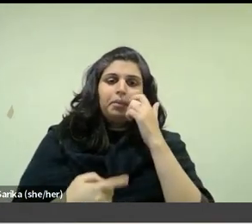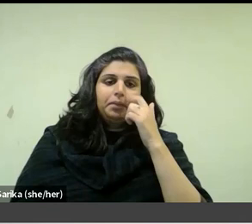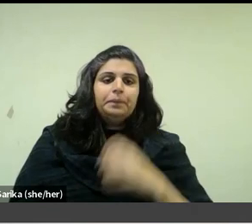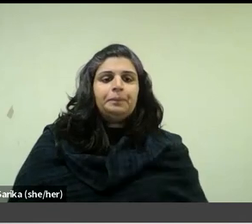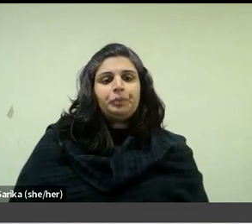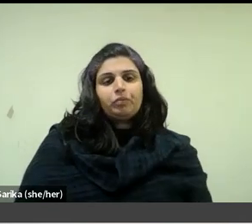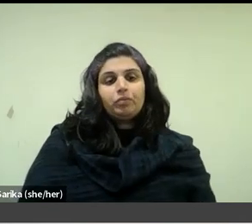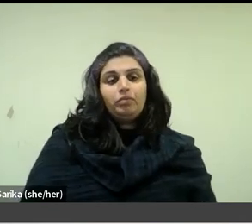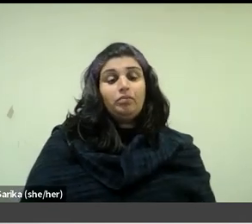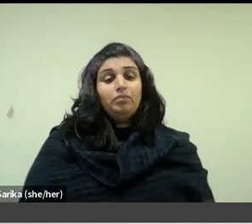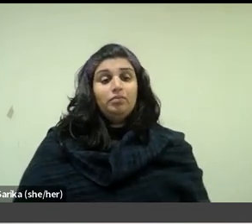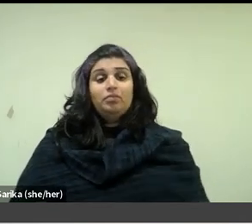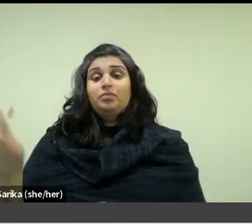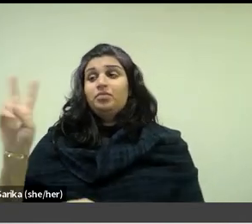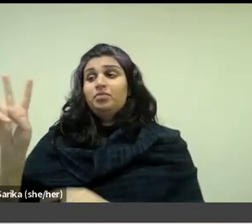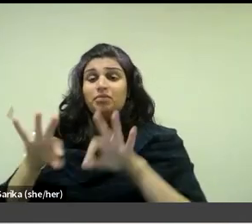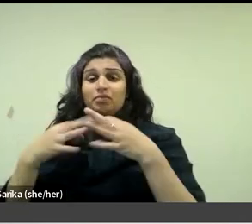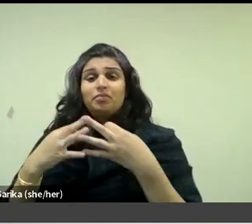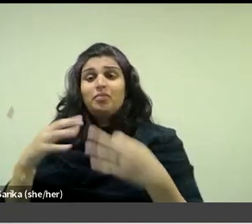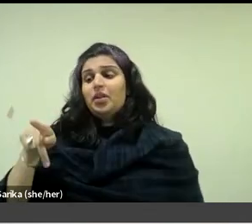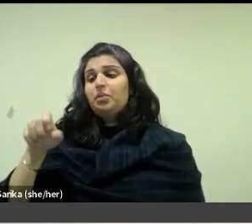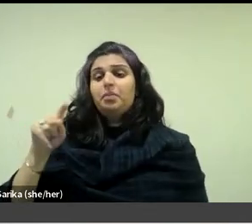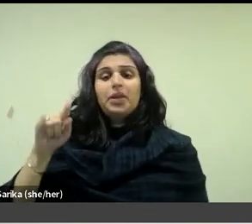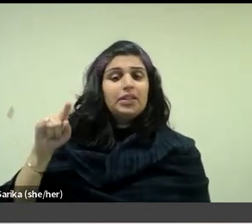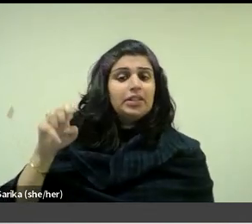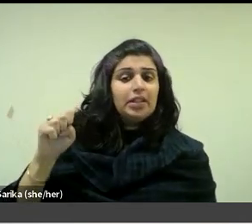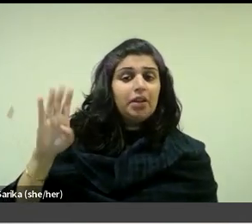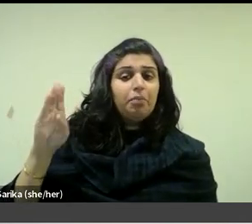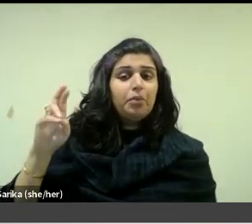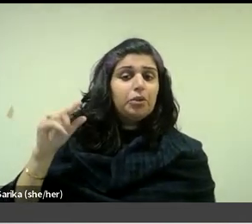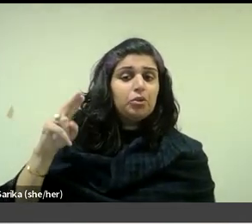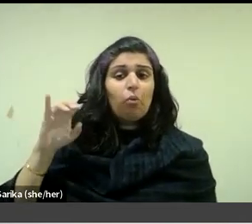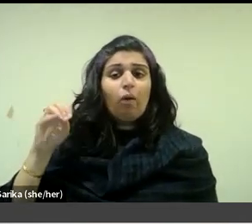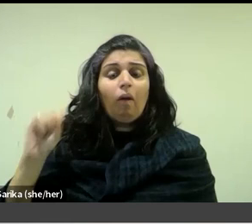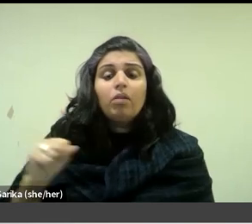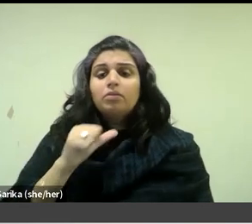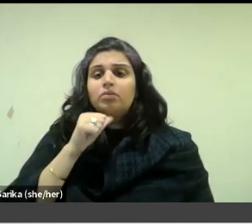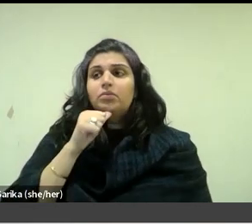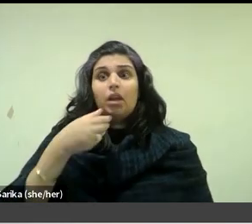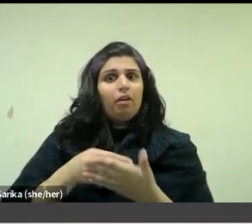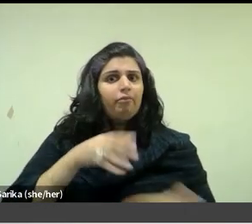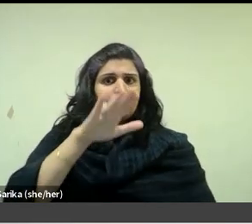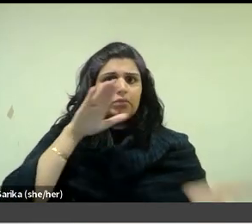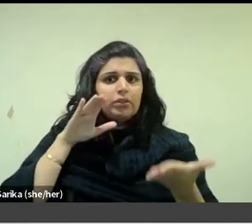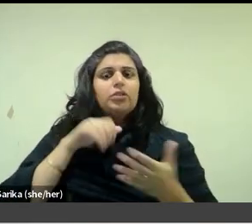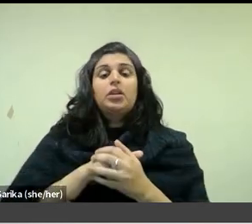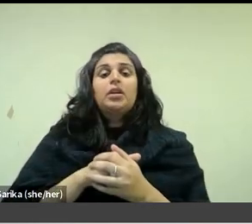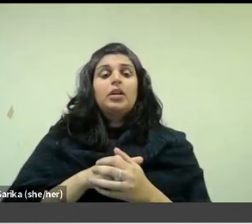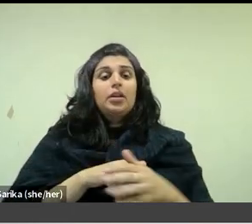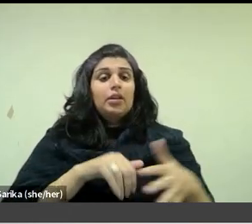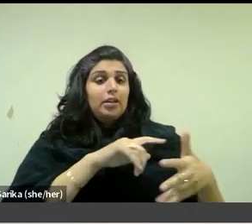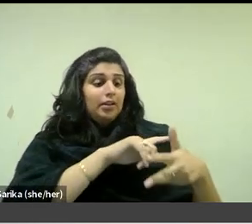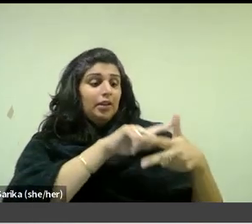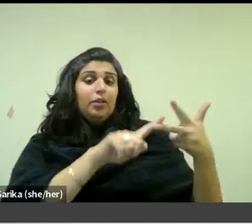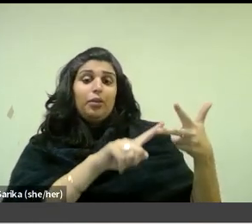The Vuillard family were pretty bourgeois and not well off. Vuillard was the youngest of three children, and there they are lined